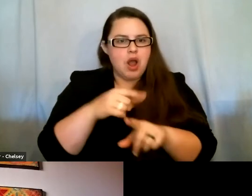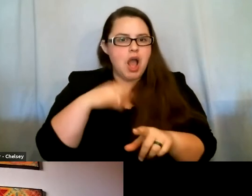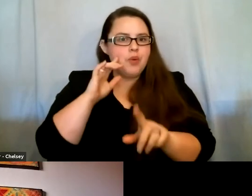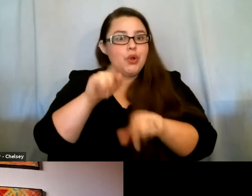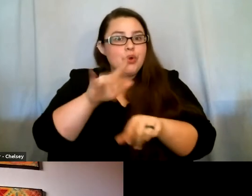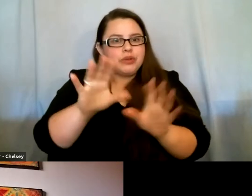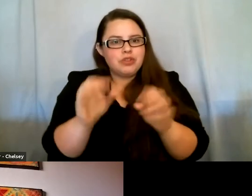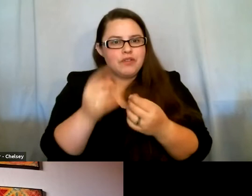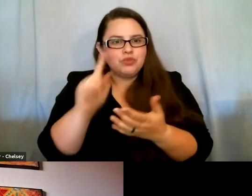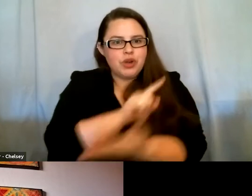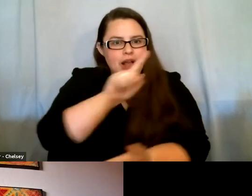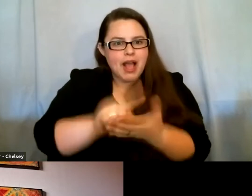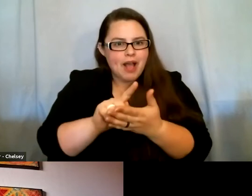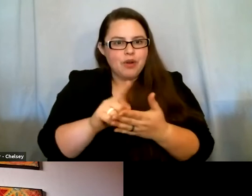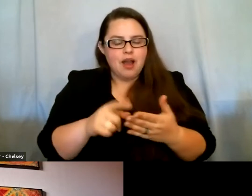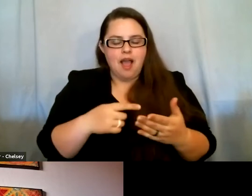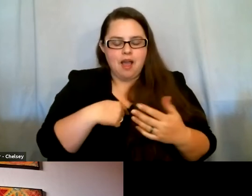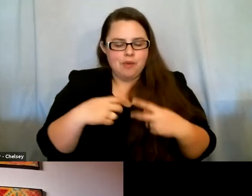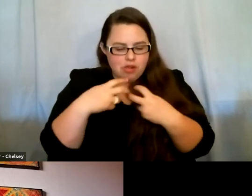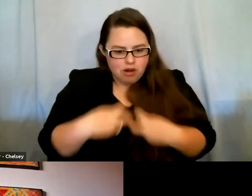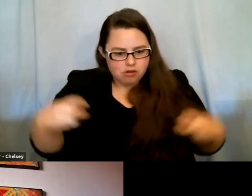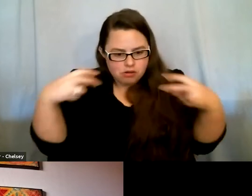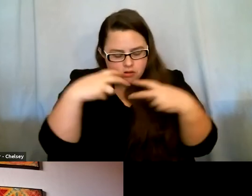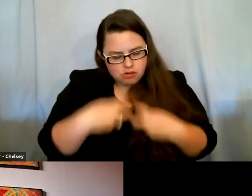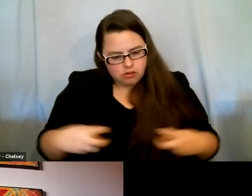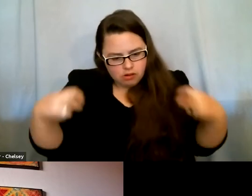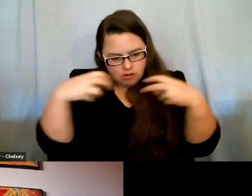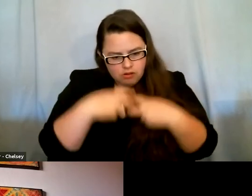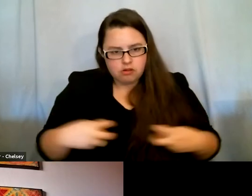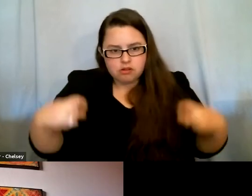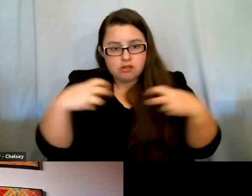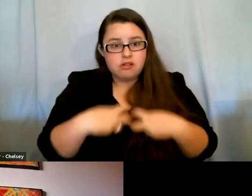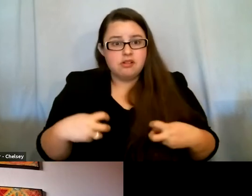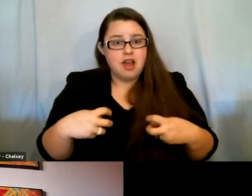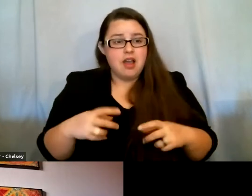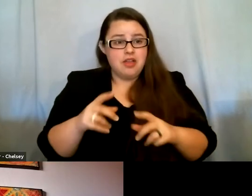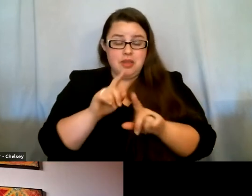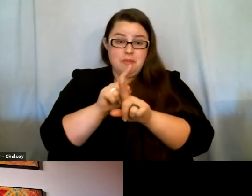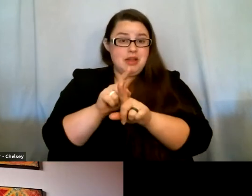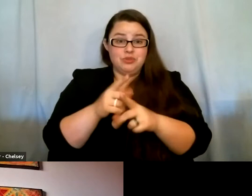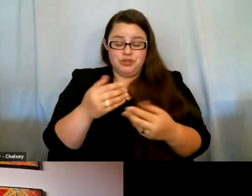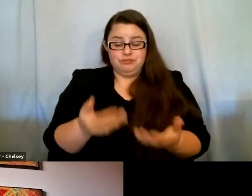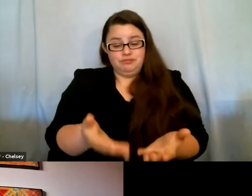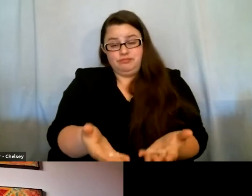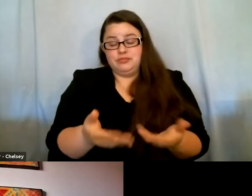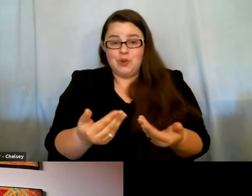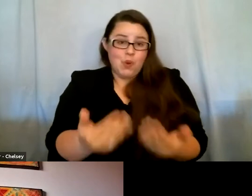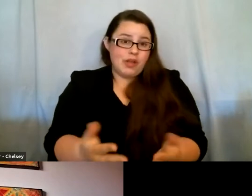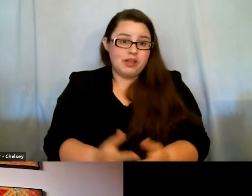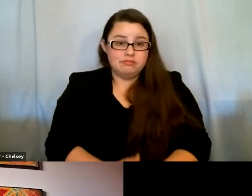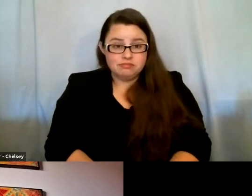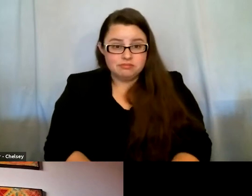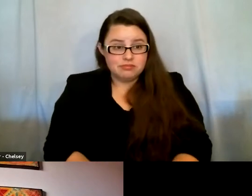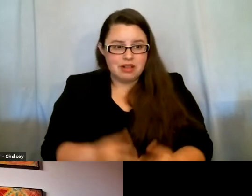an hour and just unpack everything, you know, and he would let, he would give me that space, you know, where I would just unpack